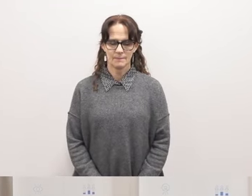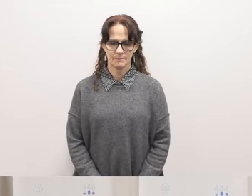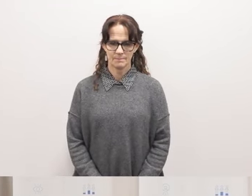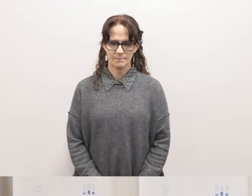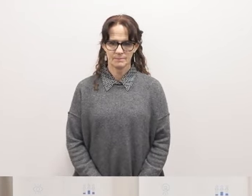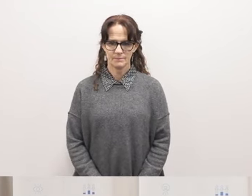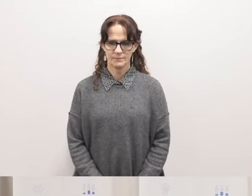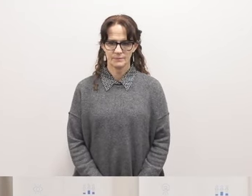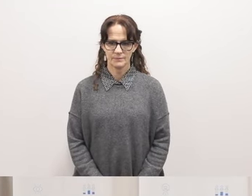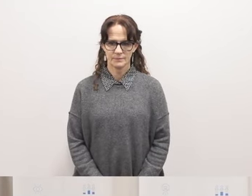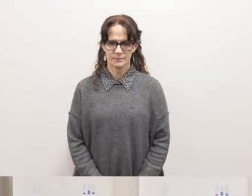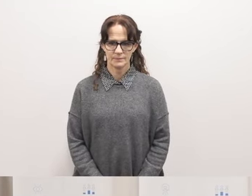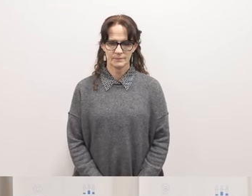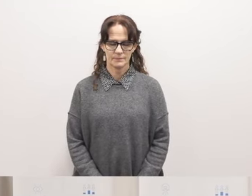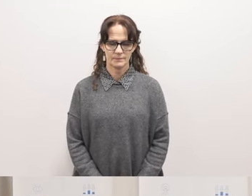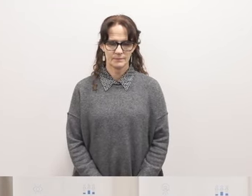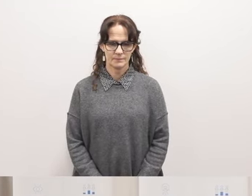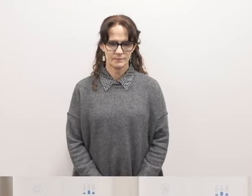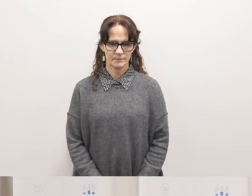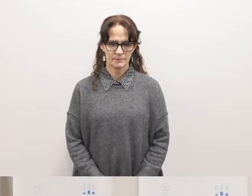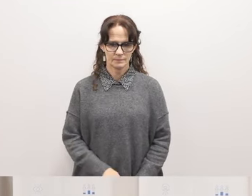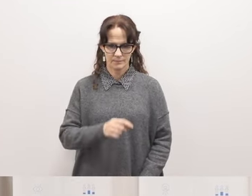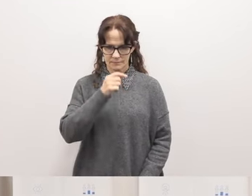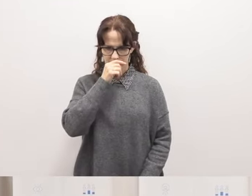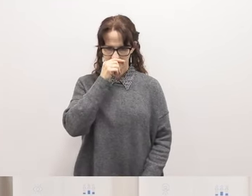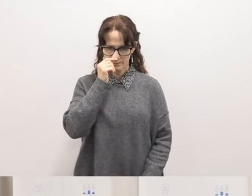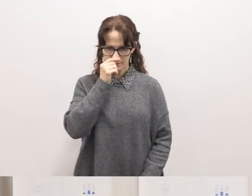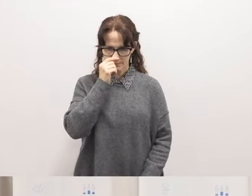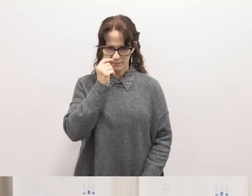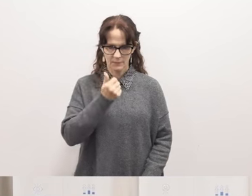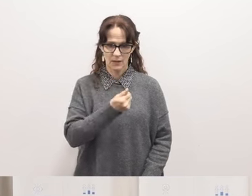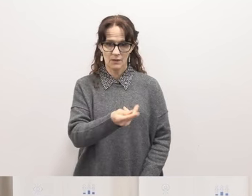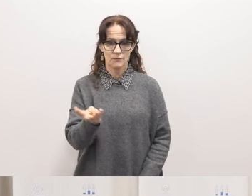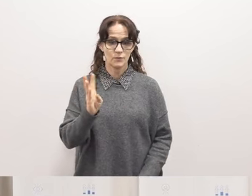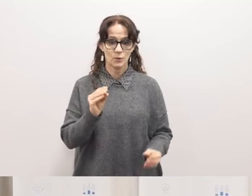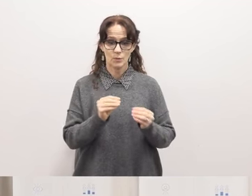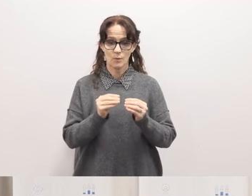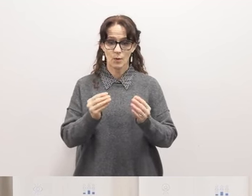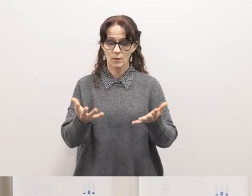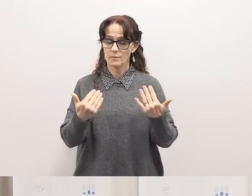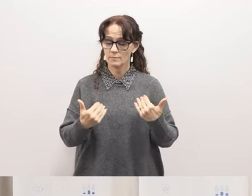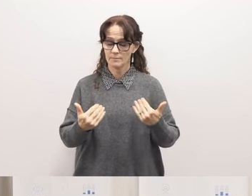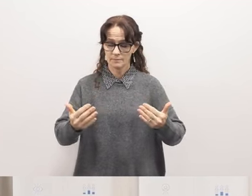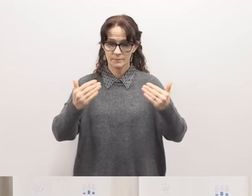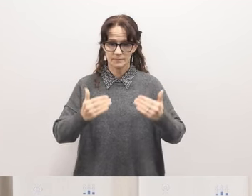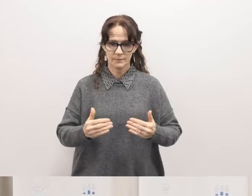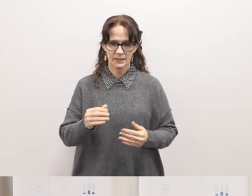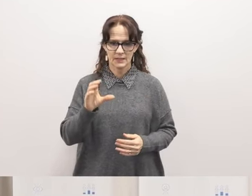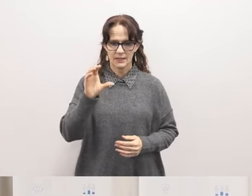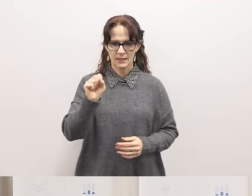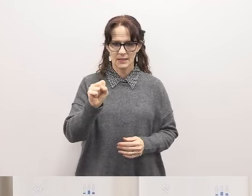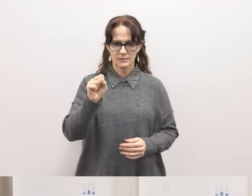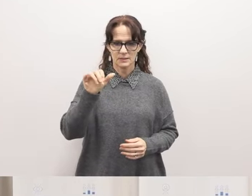Thank you. We have time for a couple more. Next, we have Sydney.